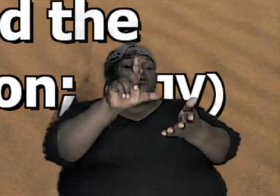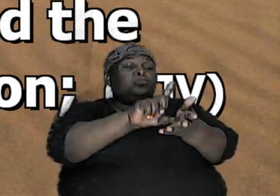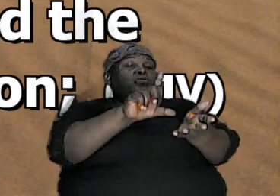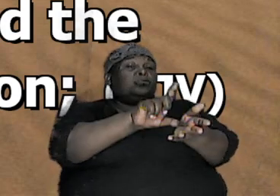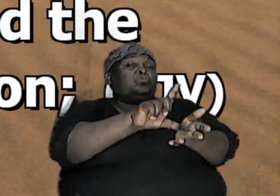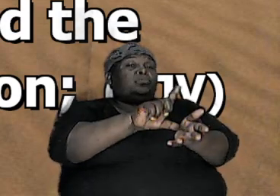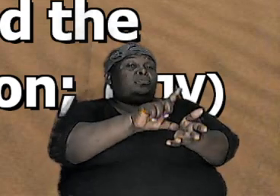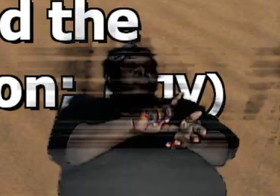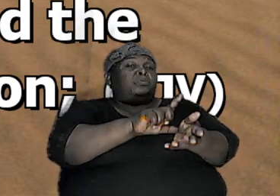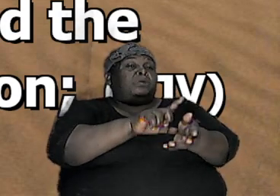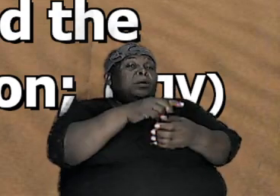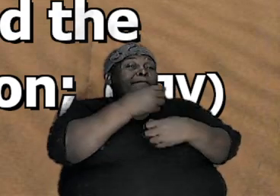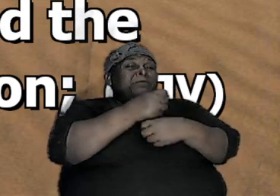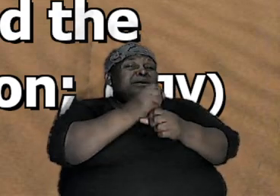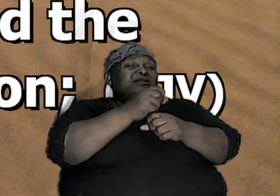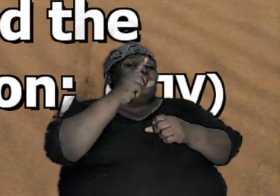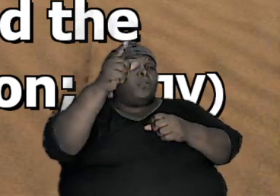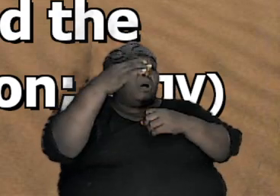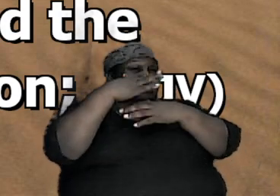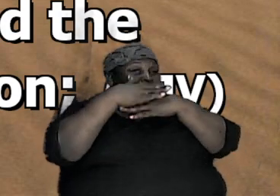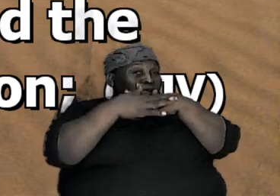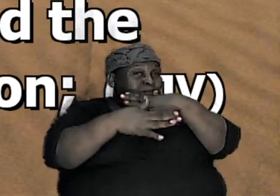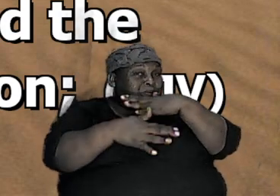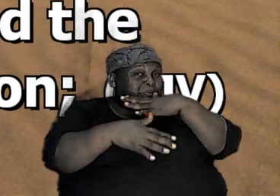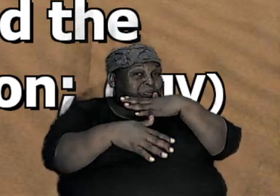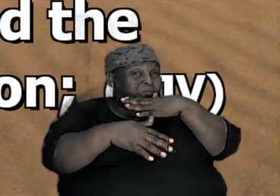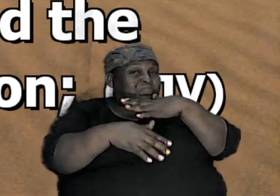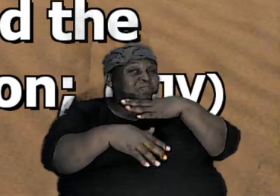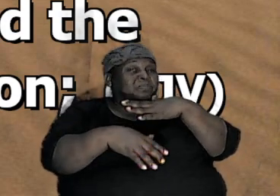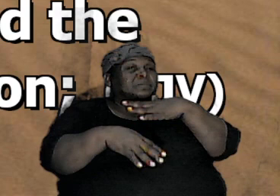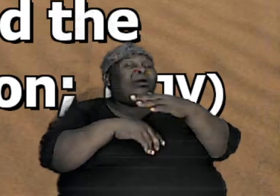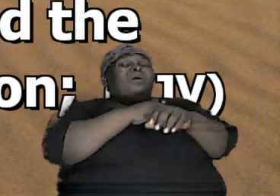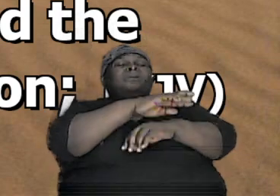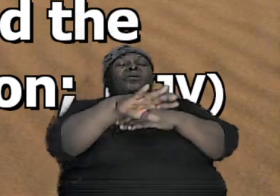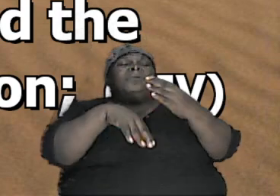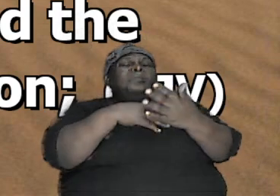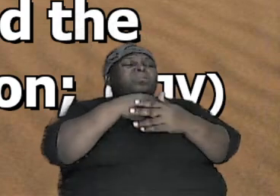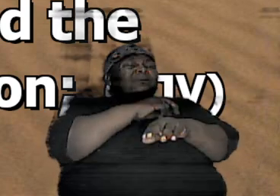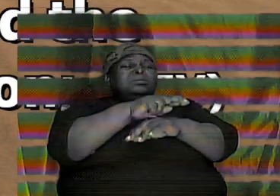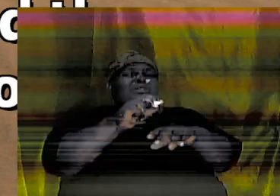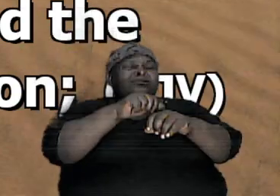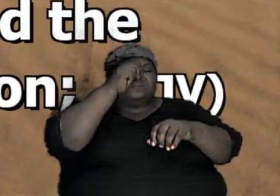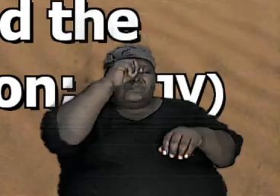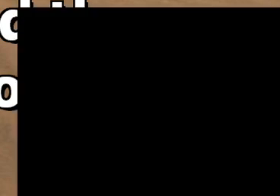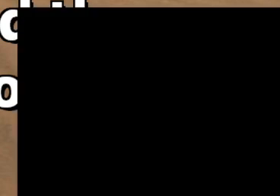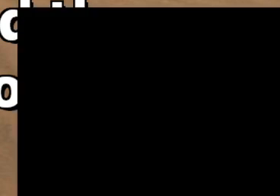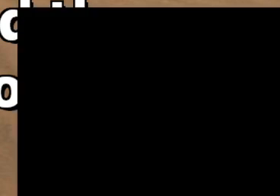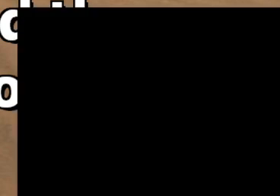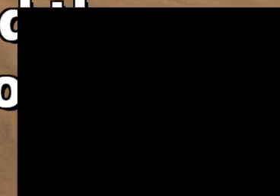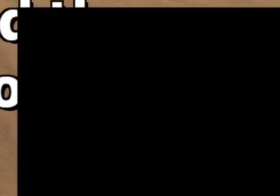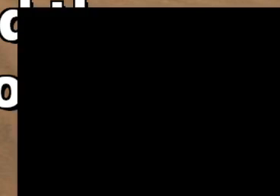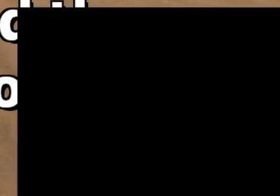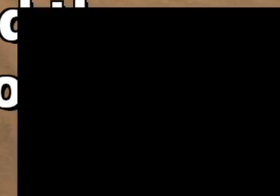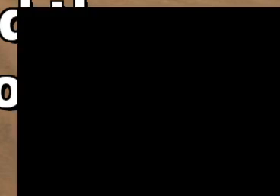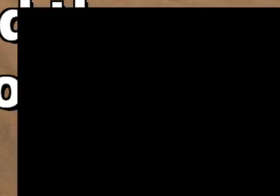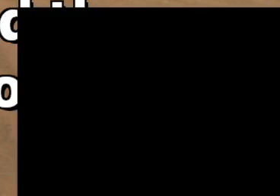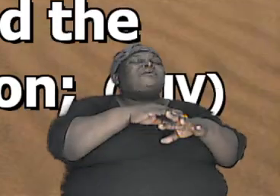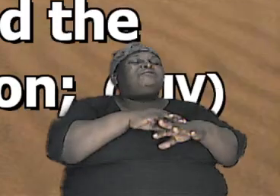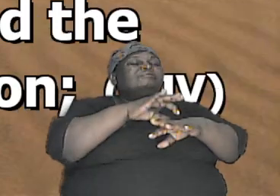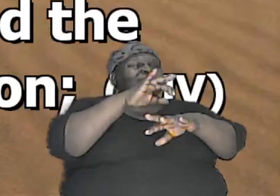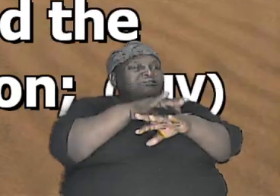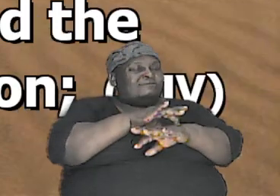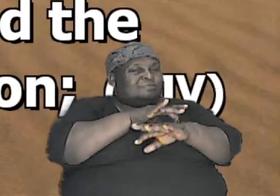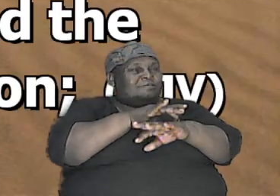and hath made of one blood all nations of men for to dwell on all the